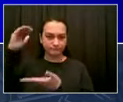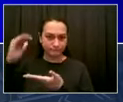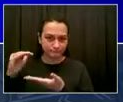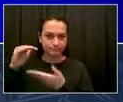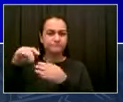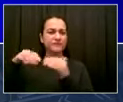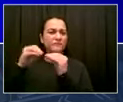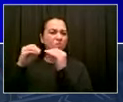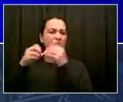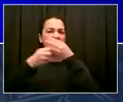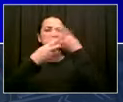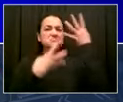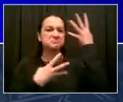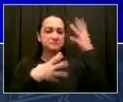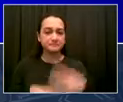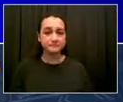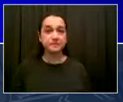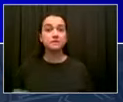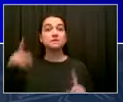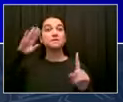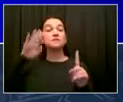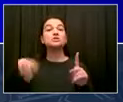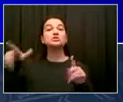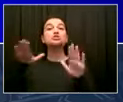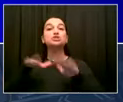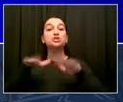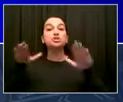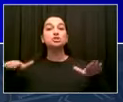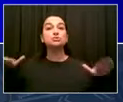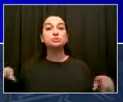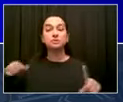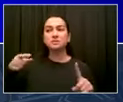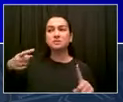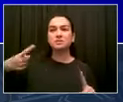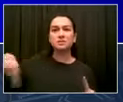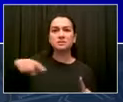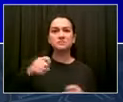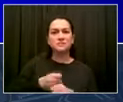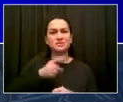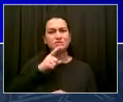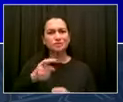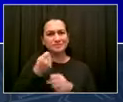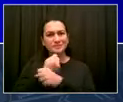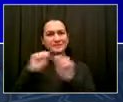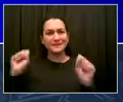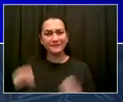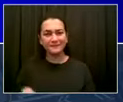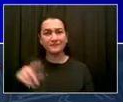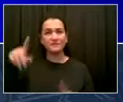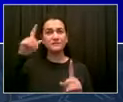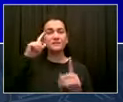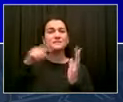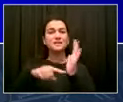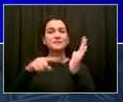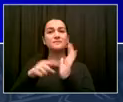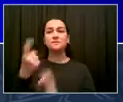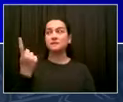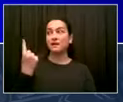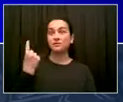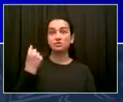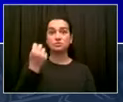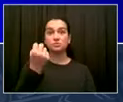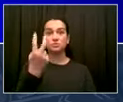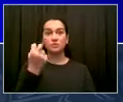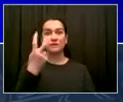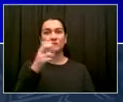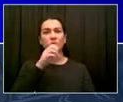someone didn't do the right thing. And this bill would lower the legal blood alcohol level from 0.08 to